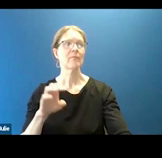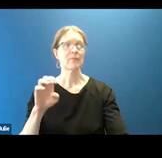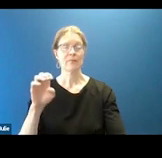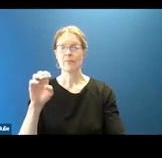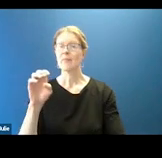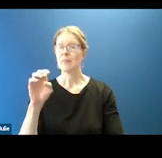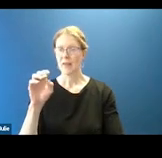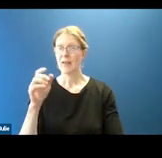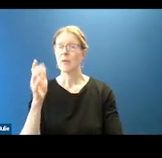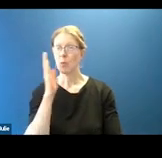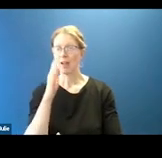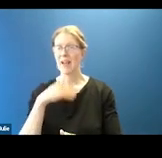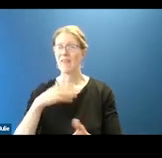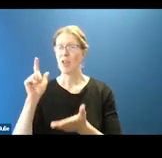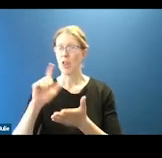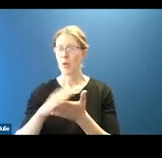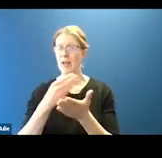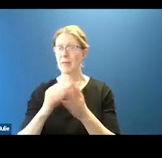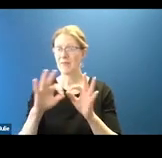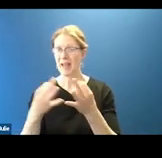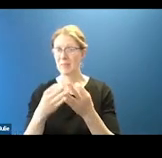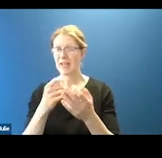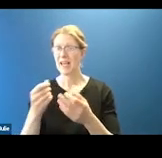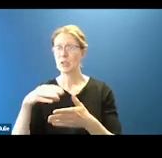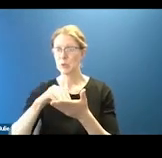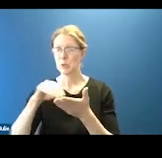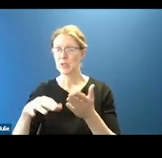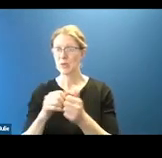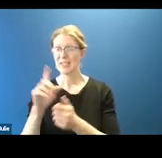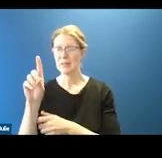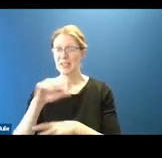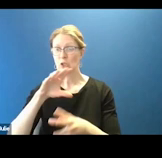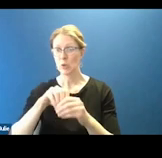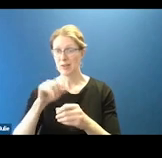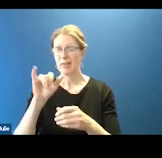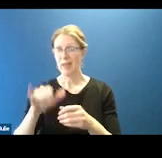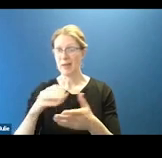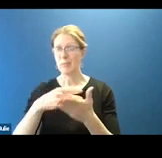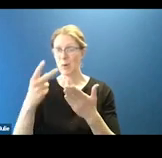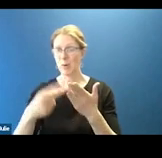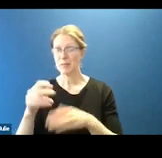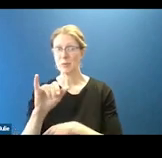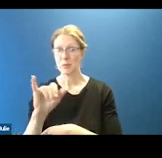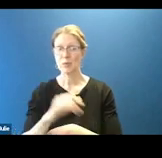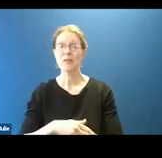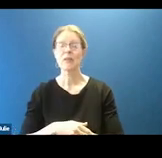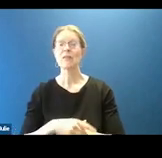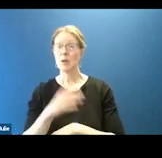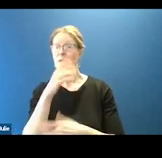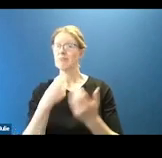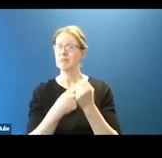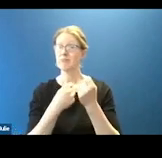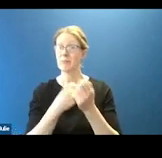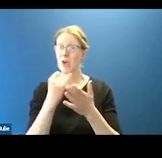-income families and students with disabilities. Funding for this program supports professional development for arts educators, teachers,